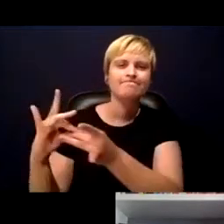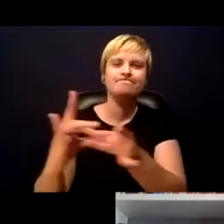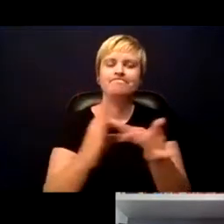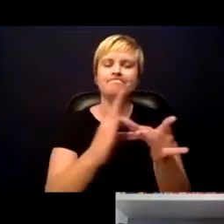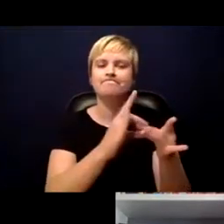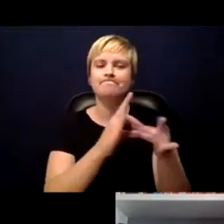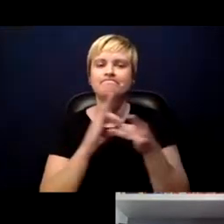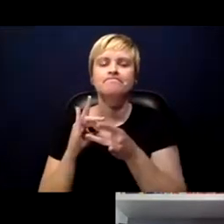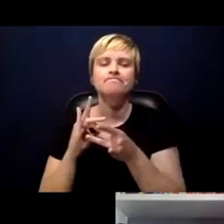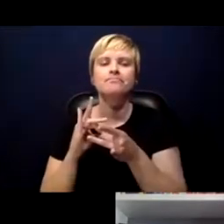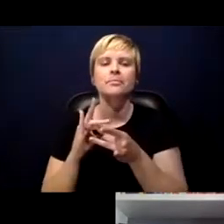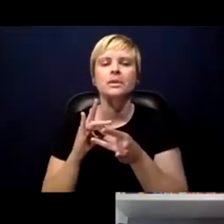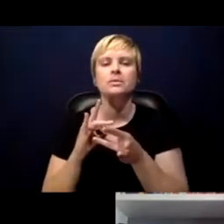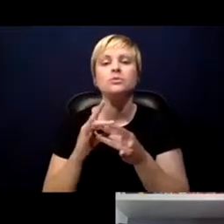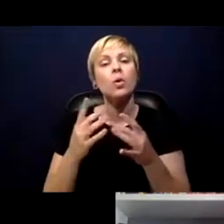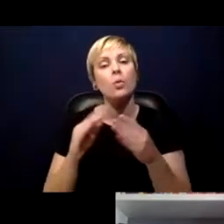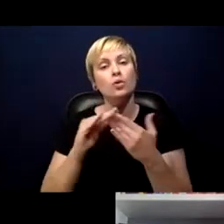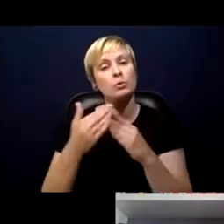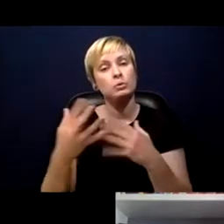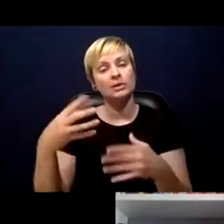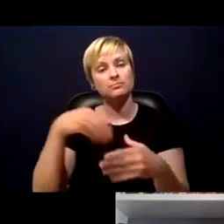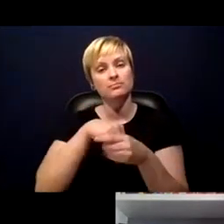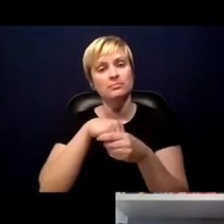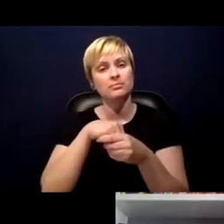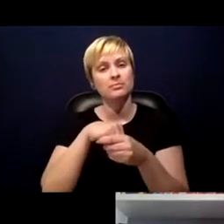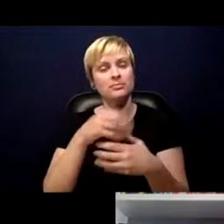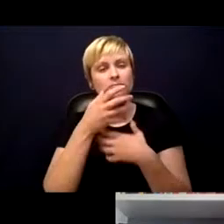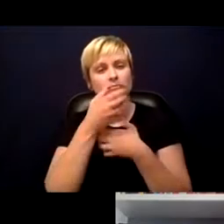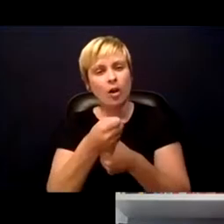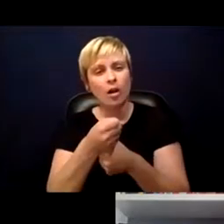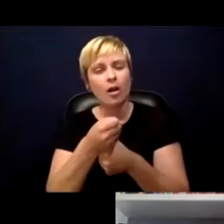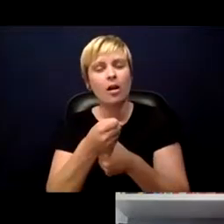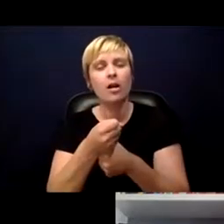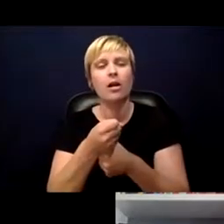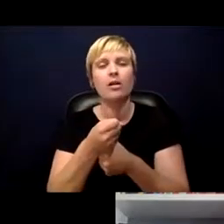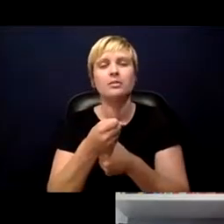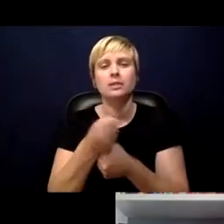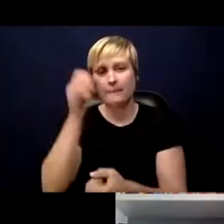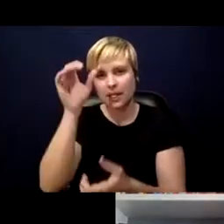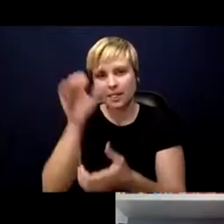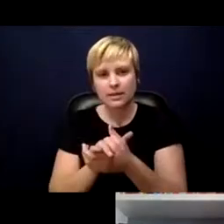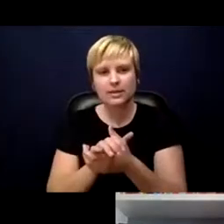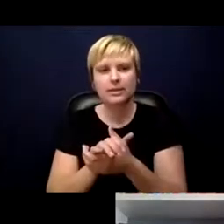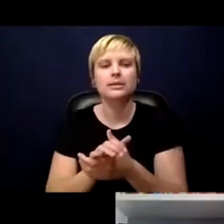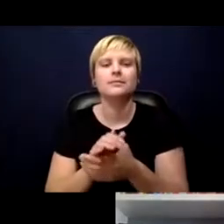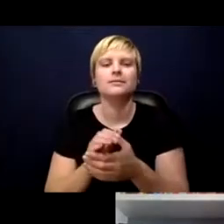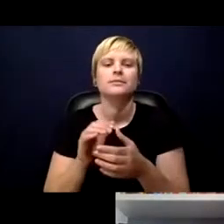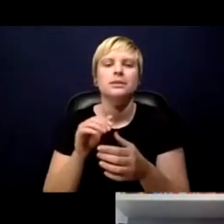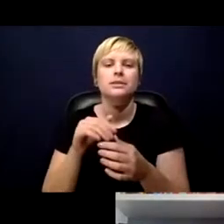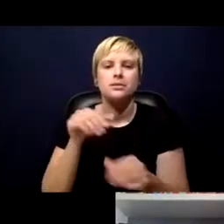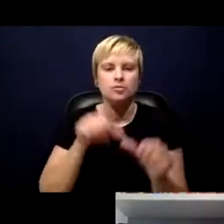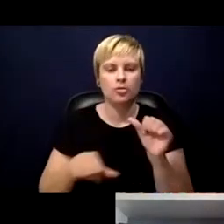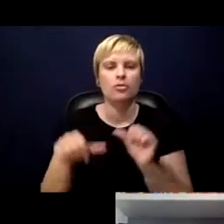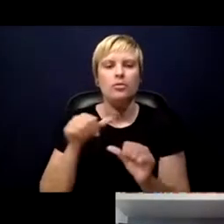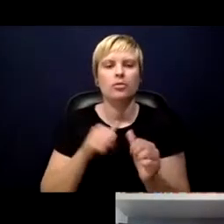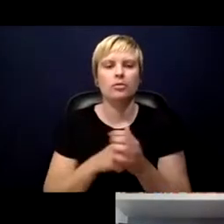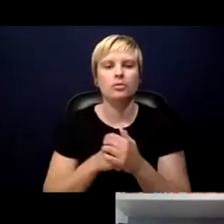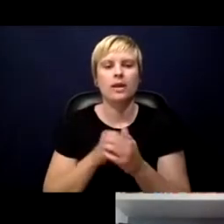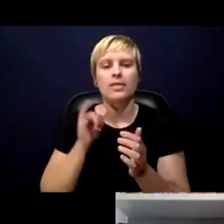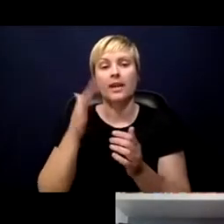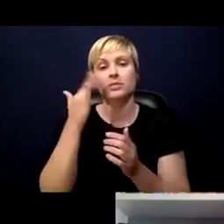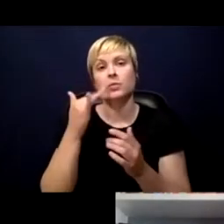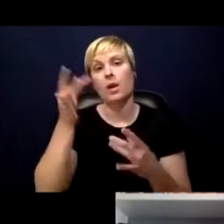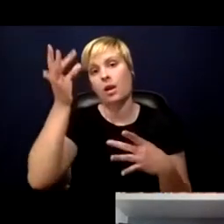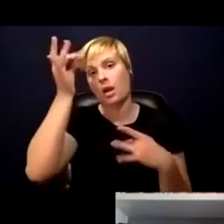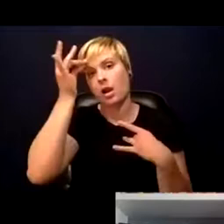community engagement, having community trust and believe in the community people. And this is what some of the contact trades